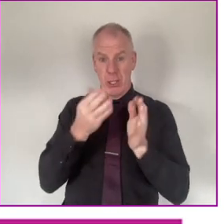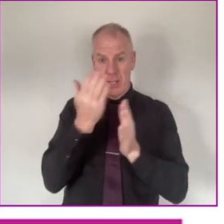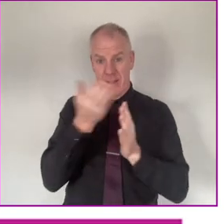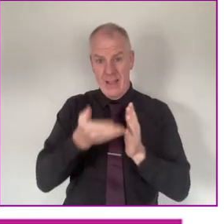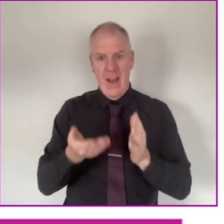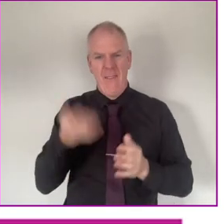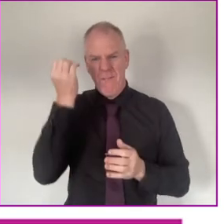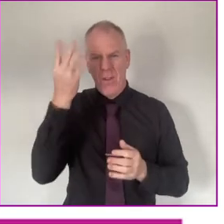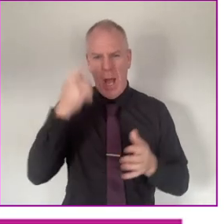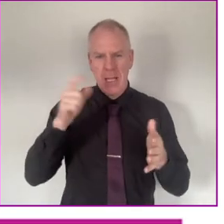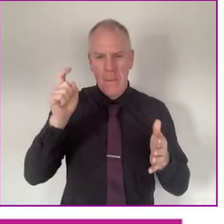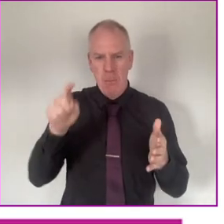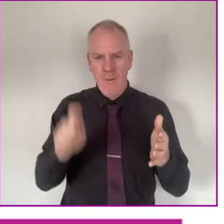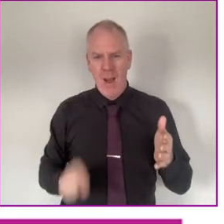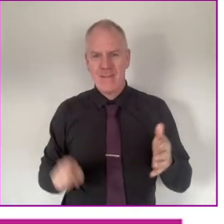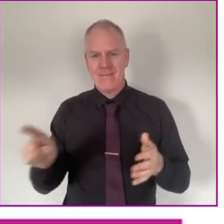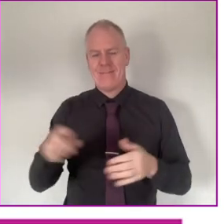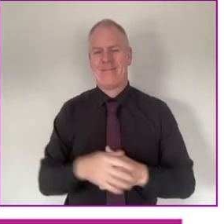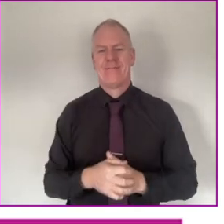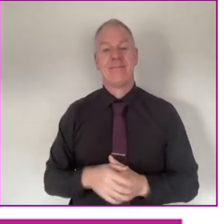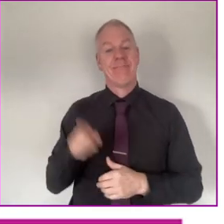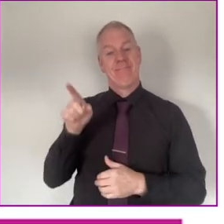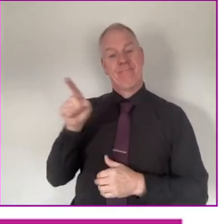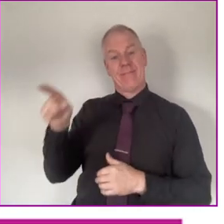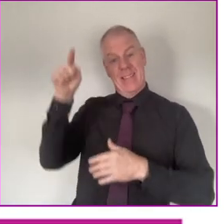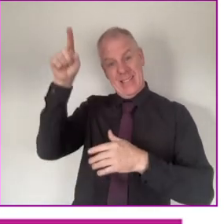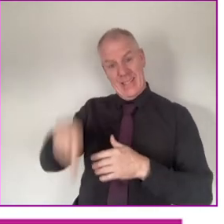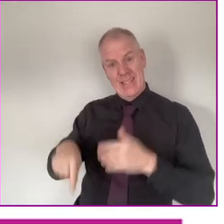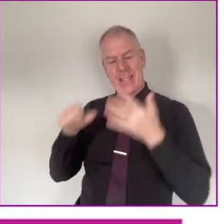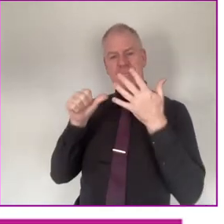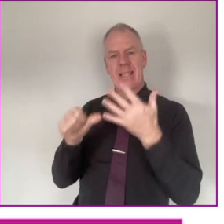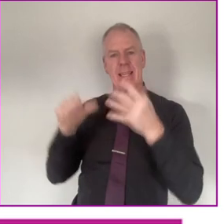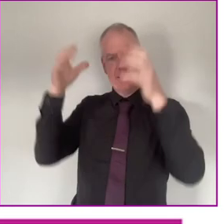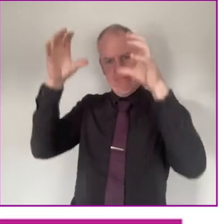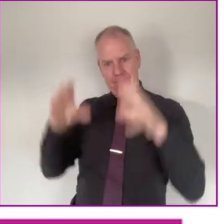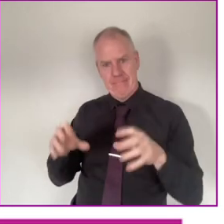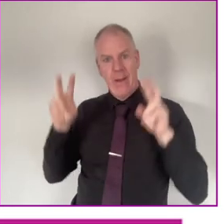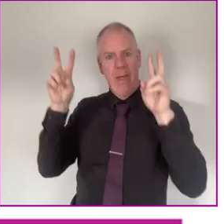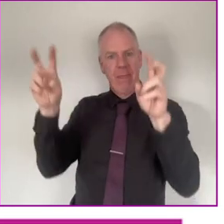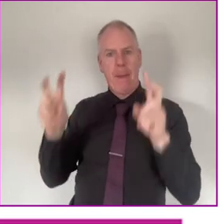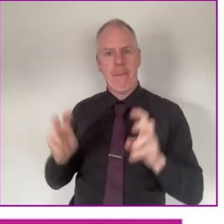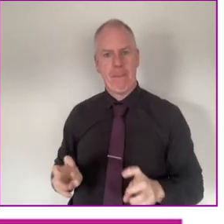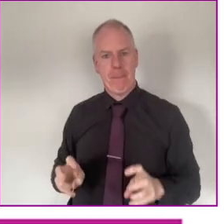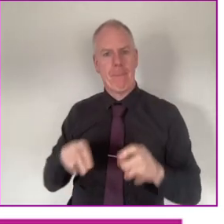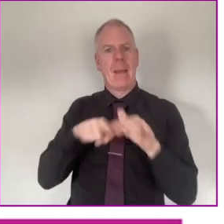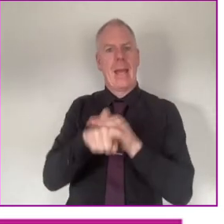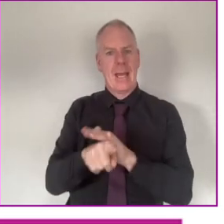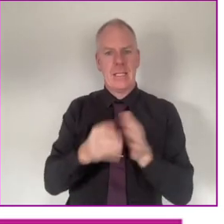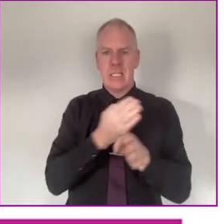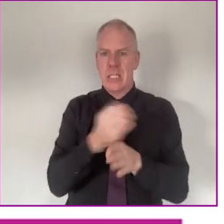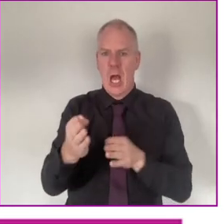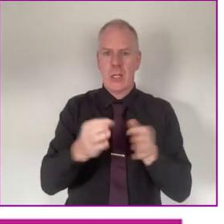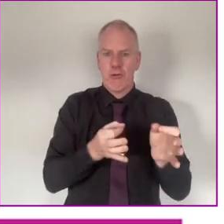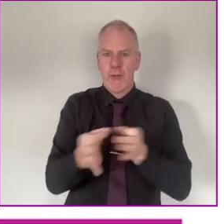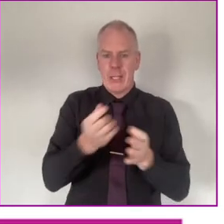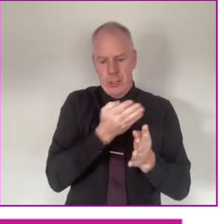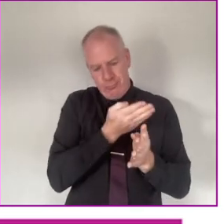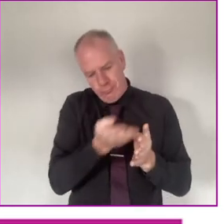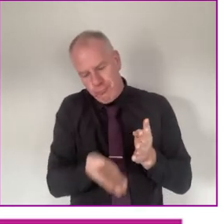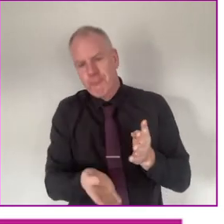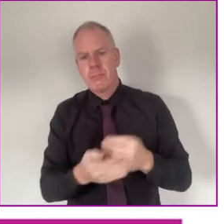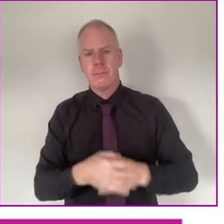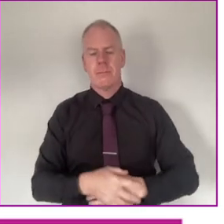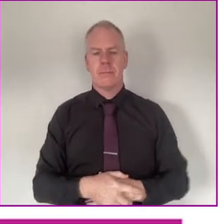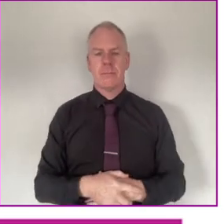This is the strategy. I forgot to press the button. Sorry. Here we are. This is the sections and themes that we brought into the strategy.